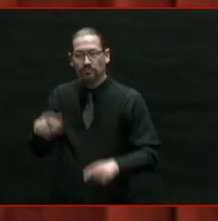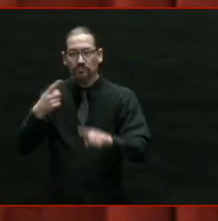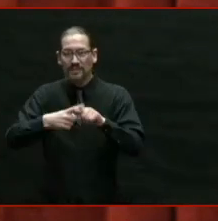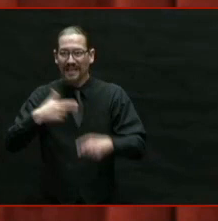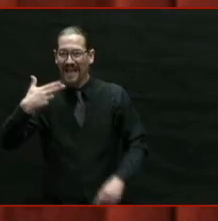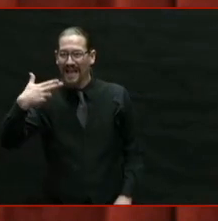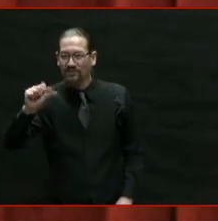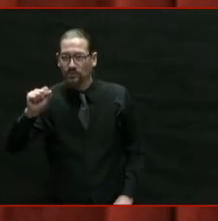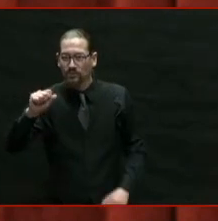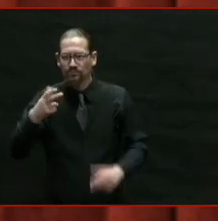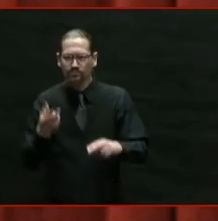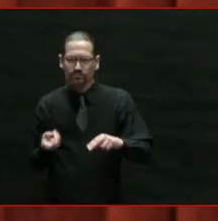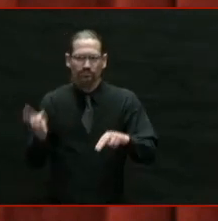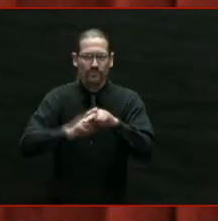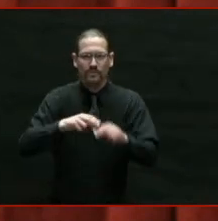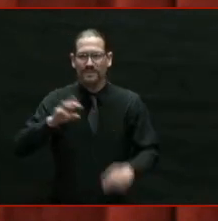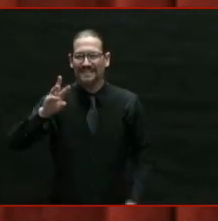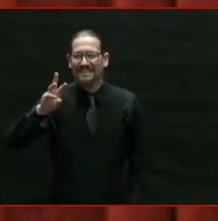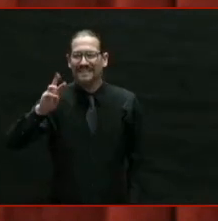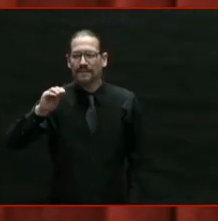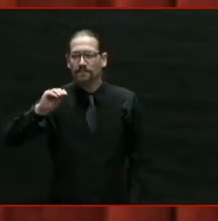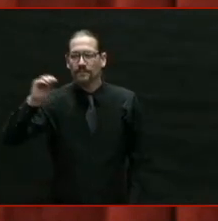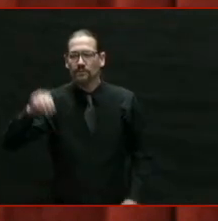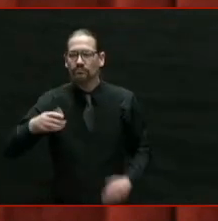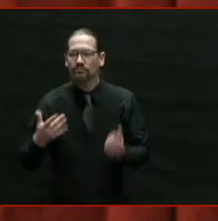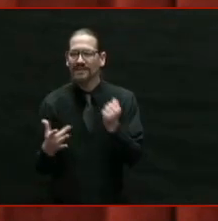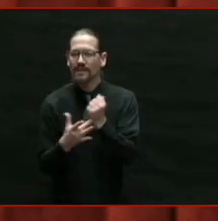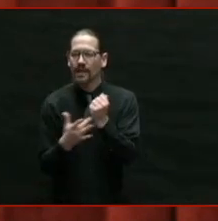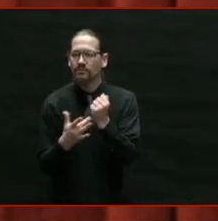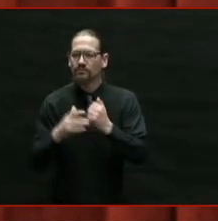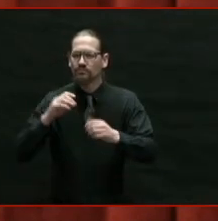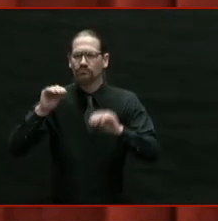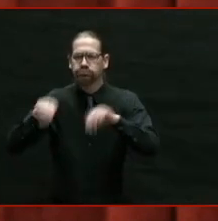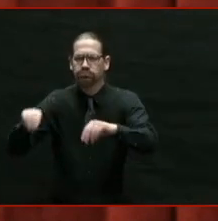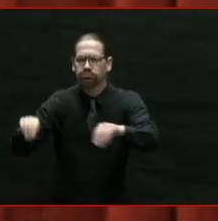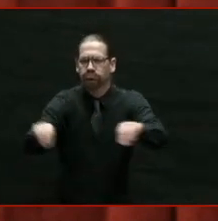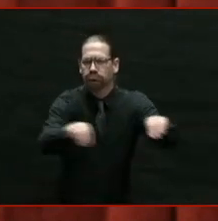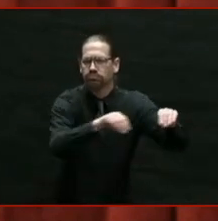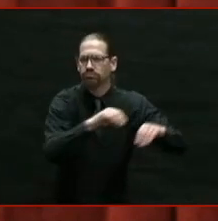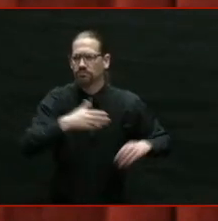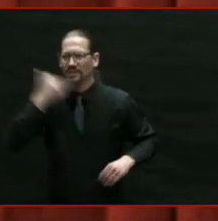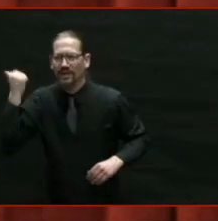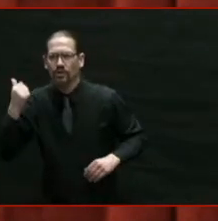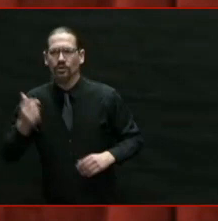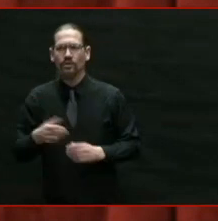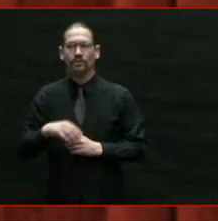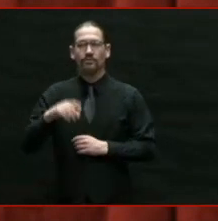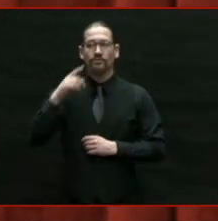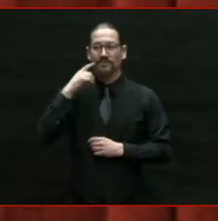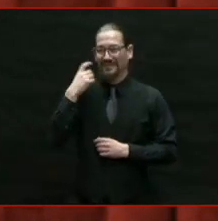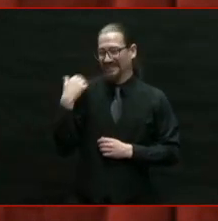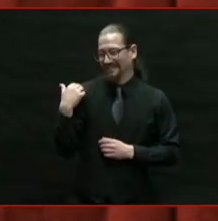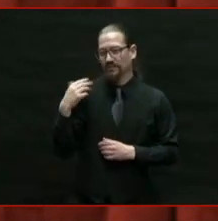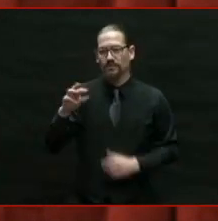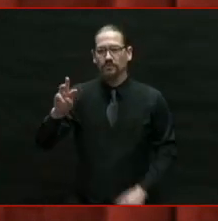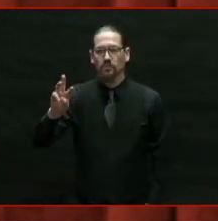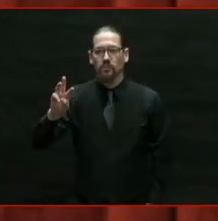And a few years ago, we opened the Westerly Education Center. And later this year,